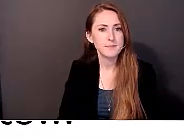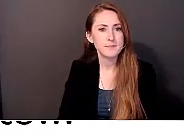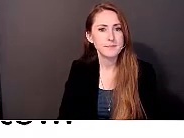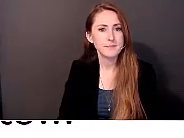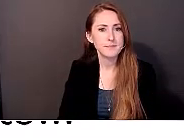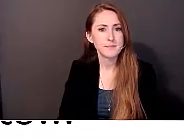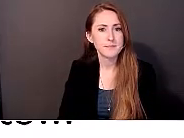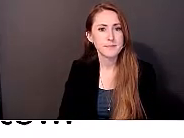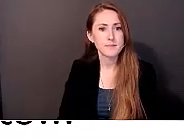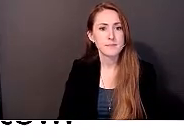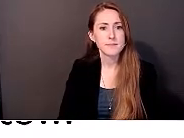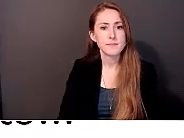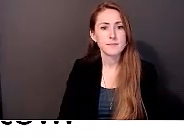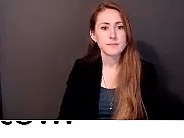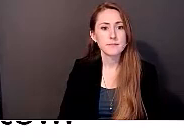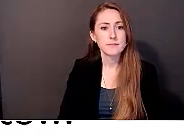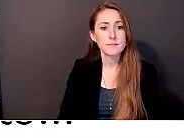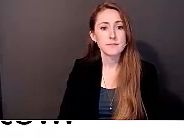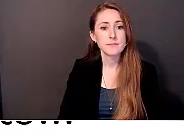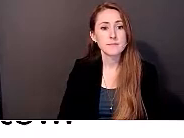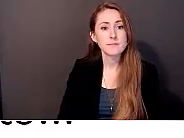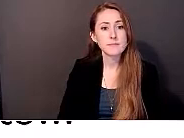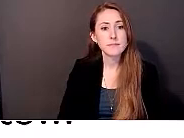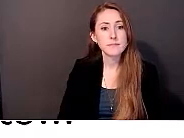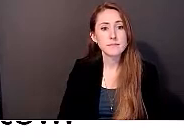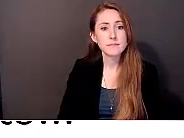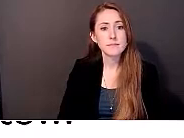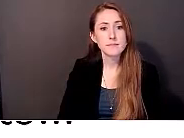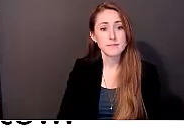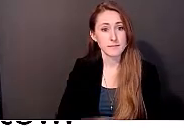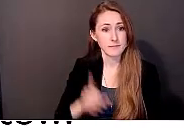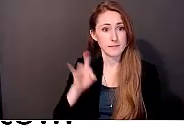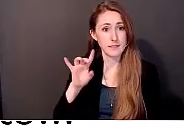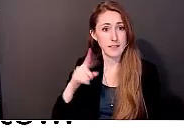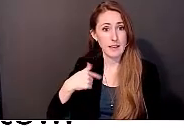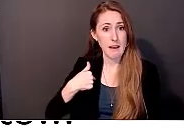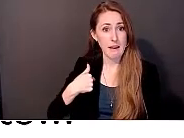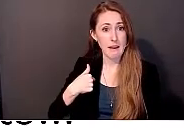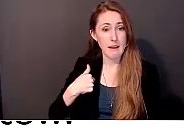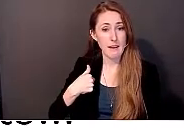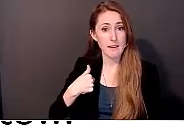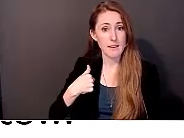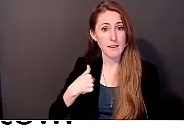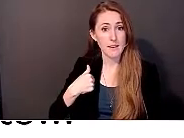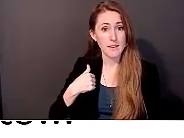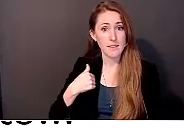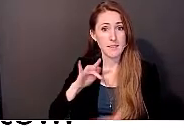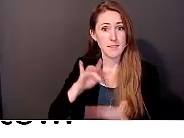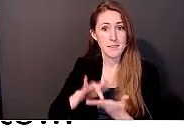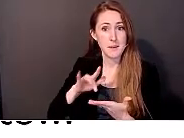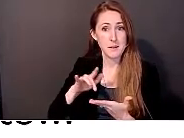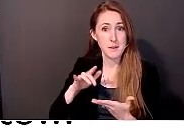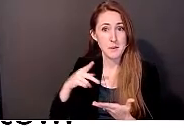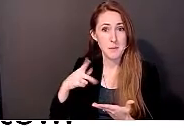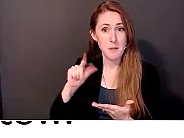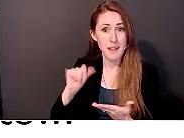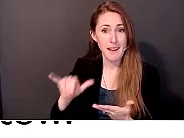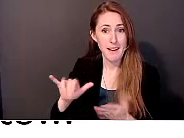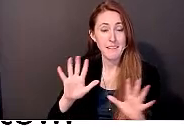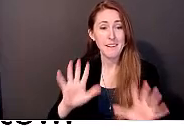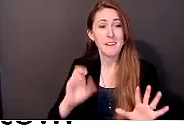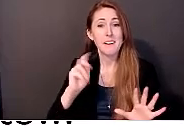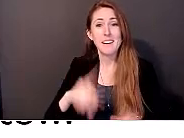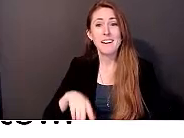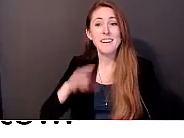this is a community event that we actually hosted at my office. do that? Oh, so this is Lily